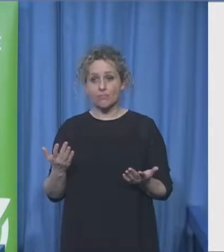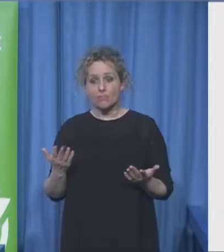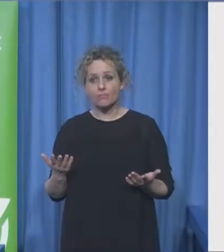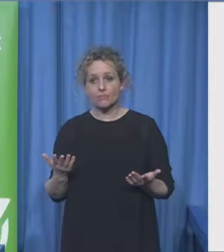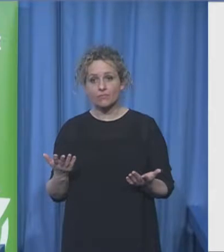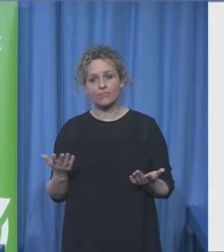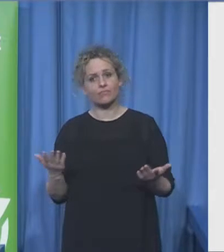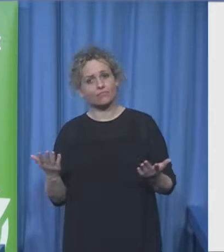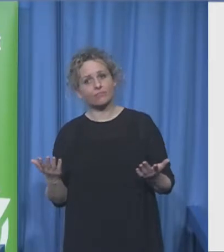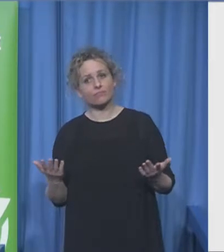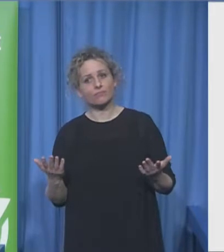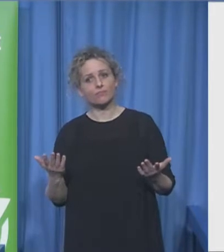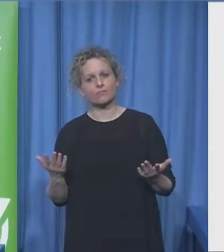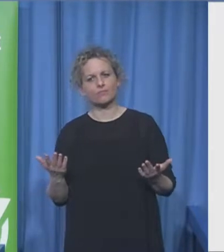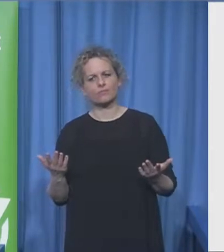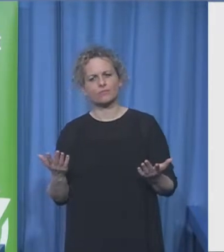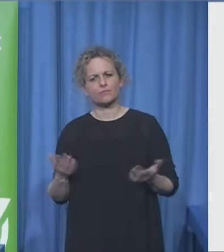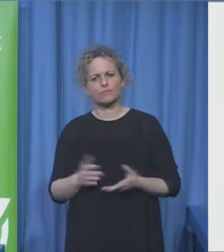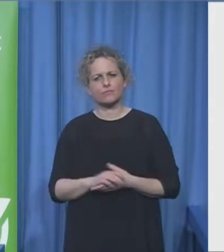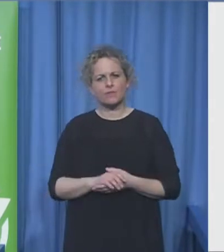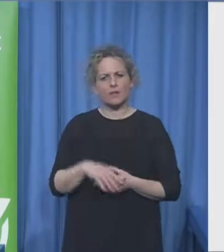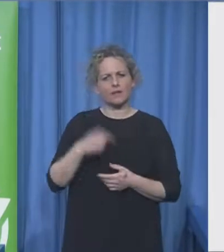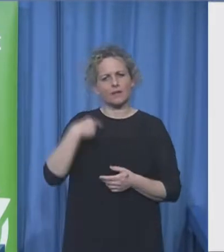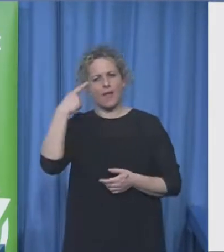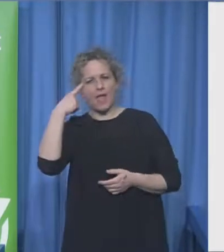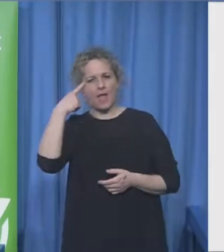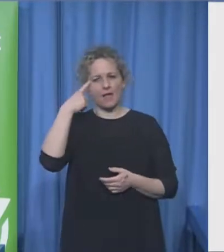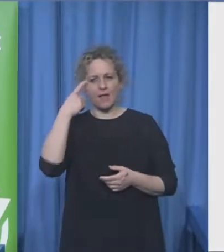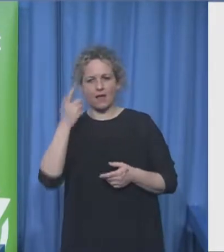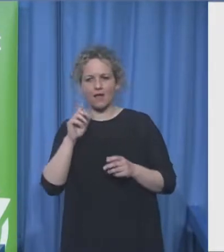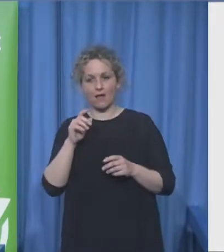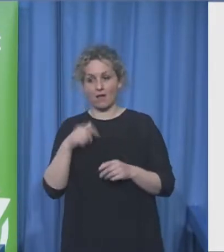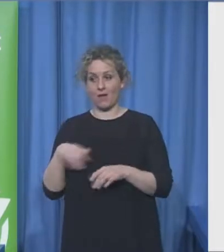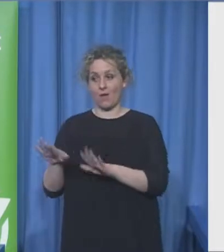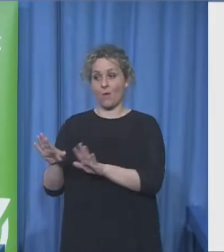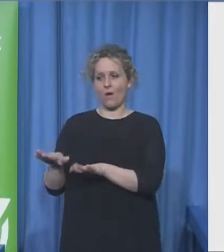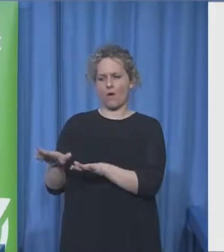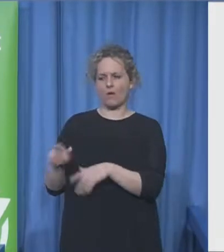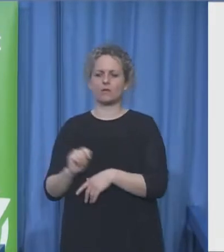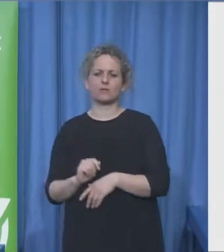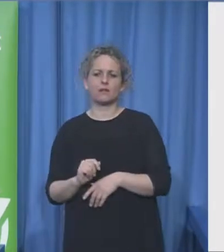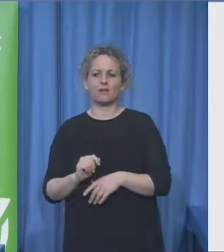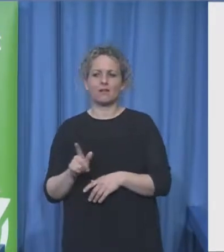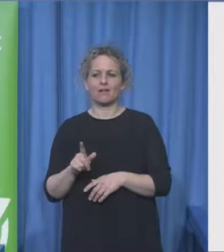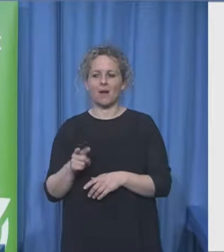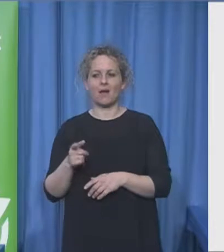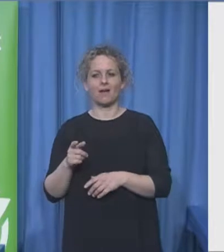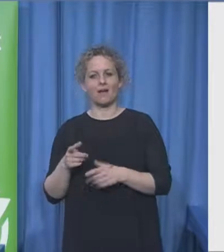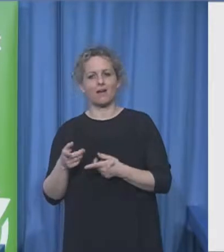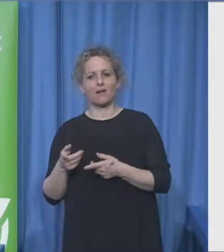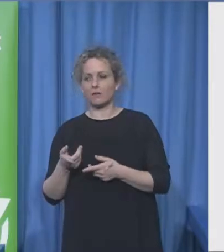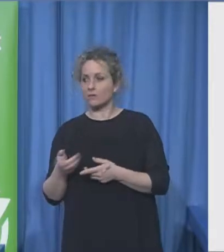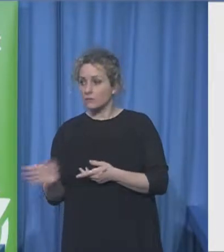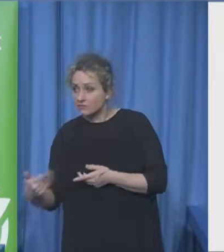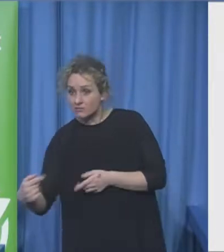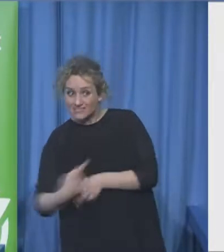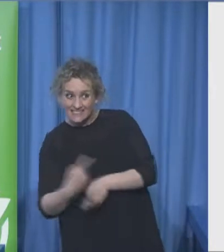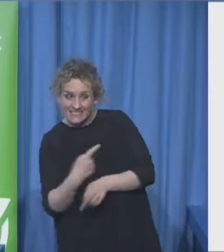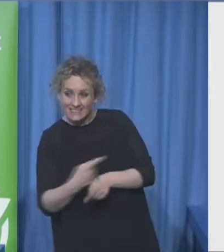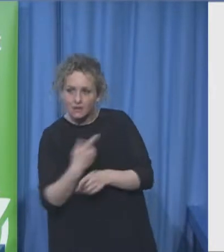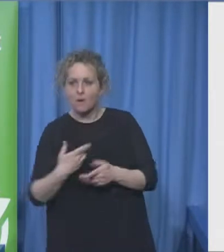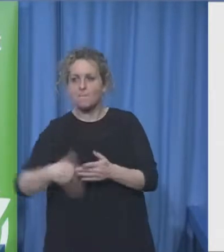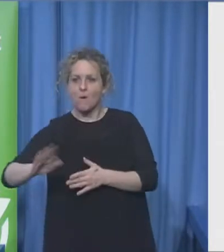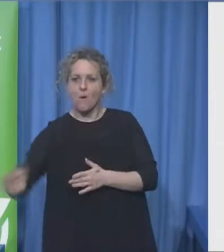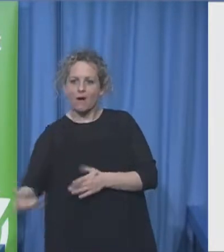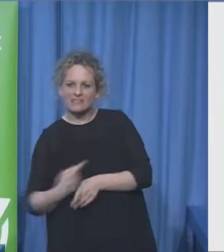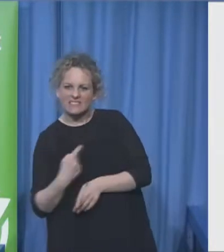is uh one someone you may have seen before but i'm showing it because it's in many countries it it breaks this